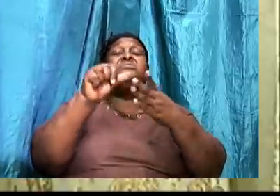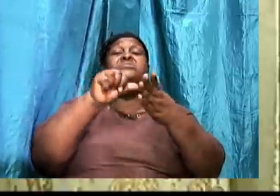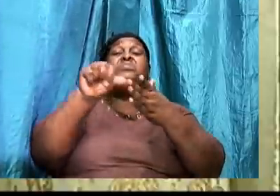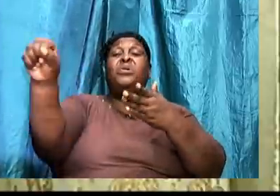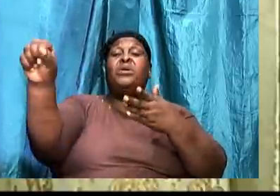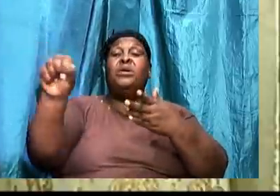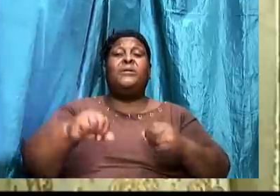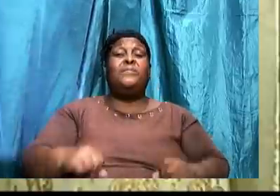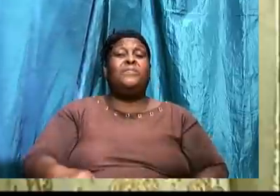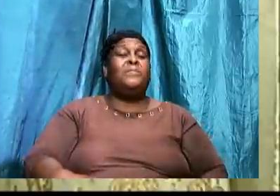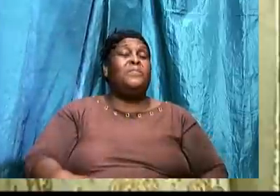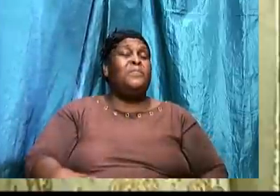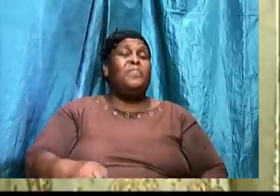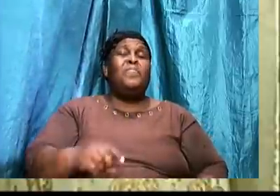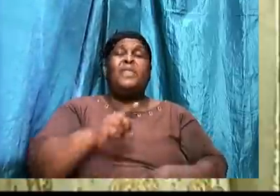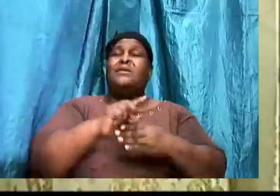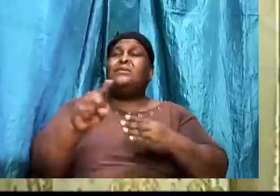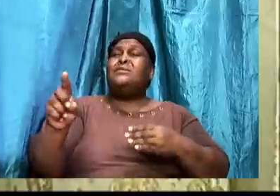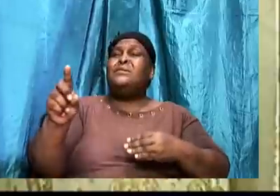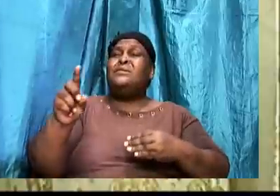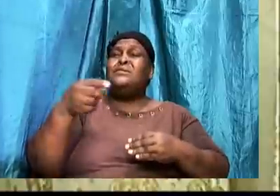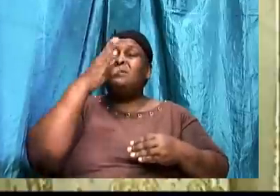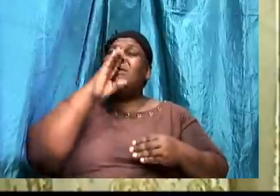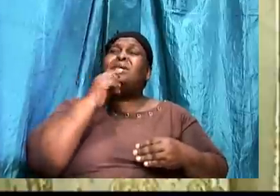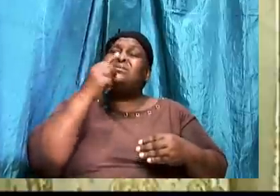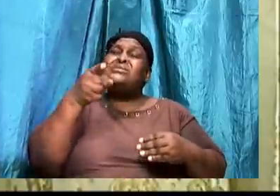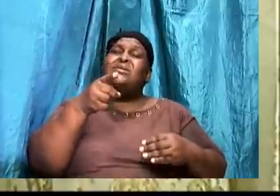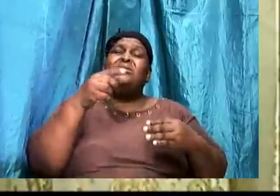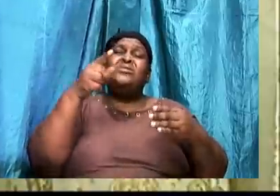Did God really say. That you were to pay tithes. When.